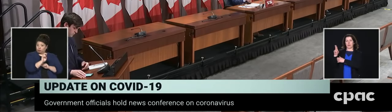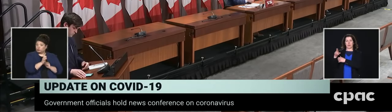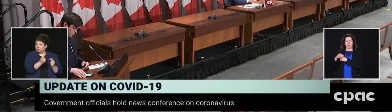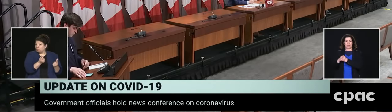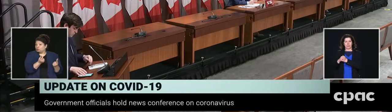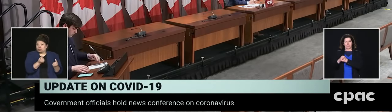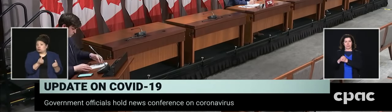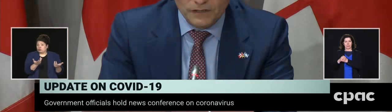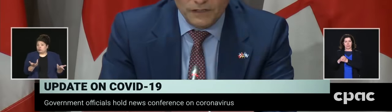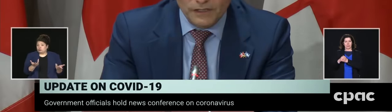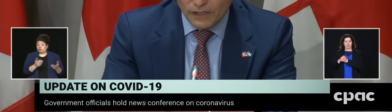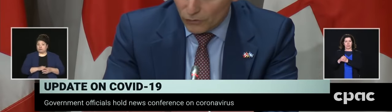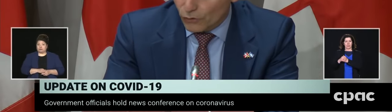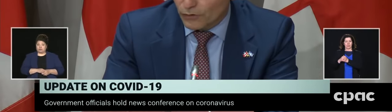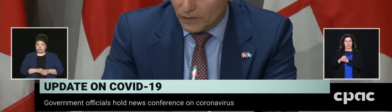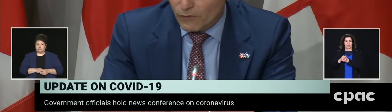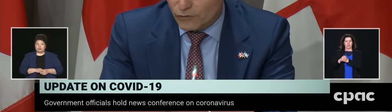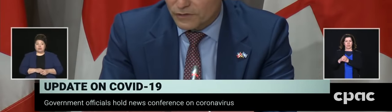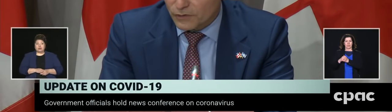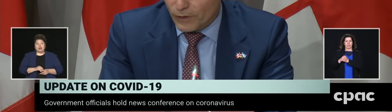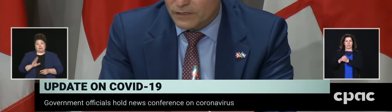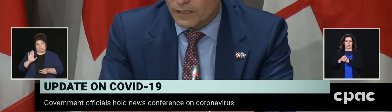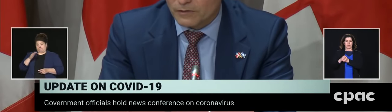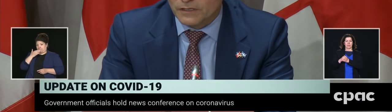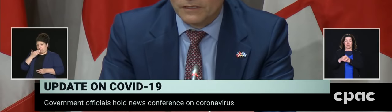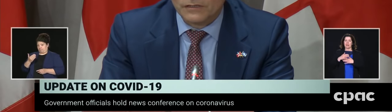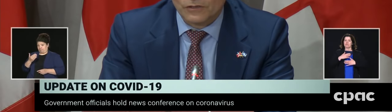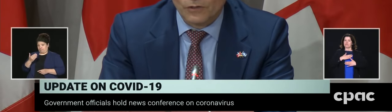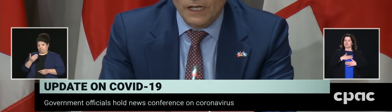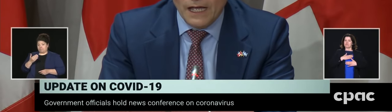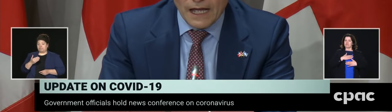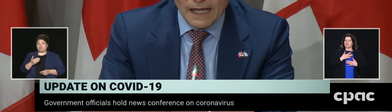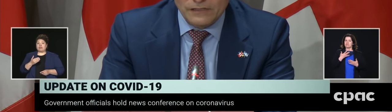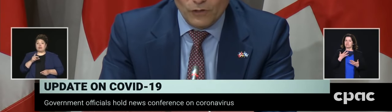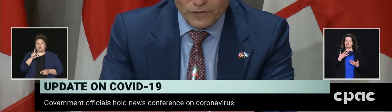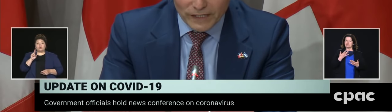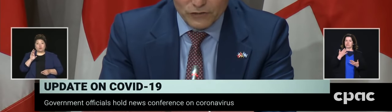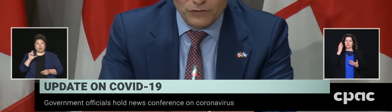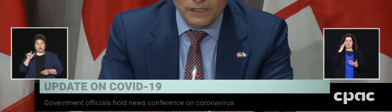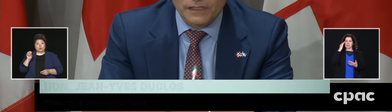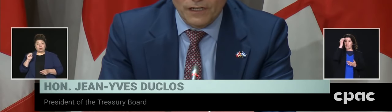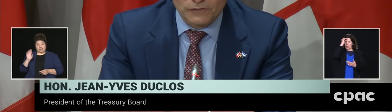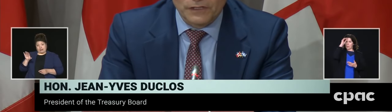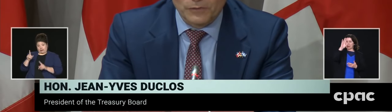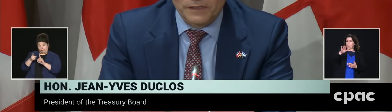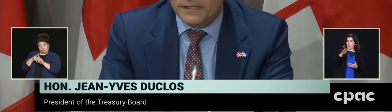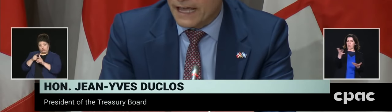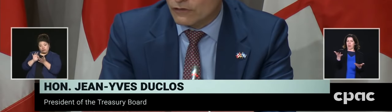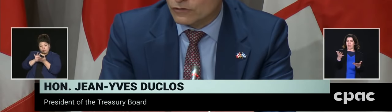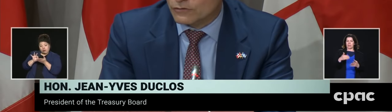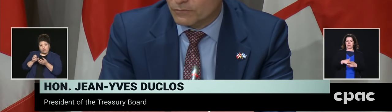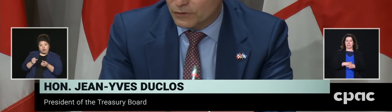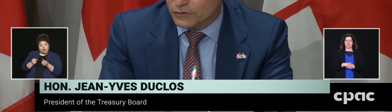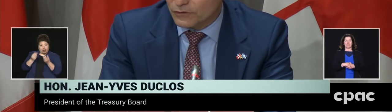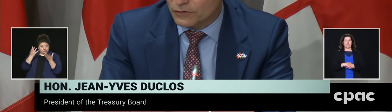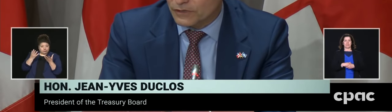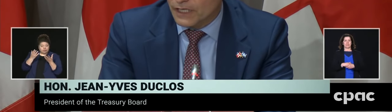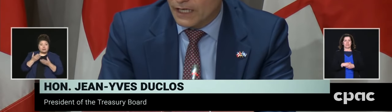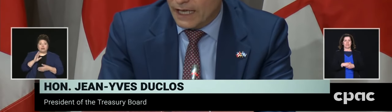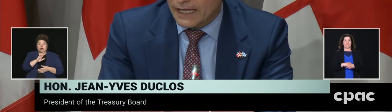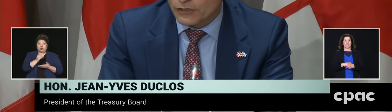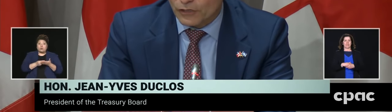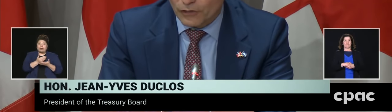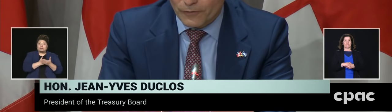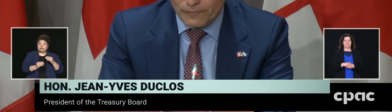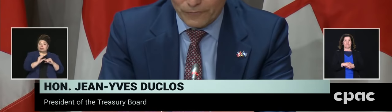with the statistics on the emergency wage subsidies, so as of yesterday, 120,000 businesses